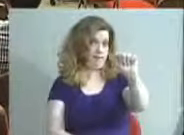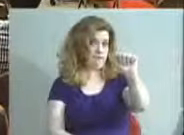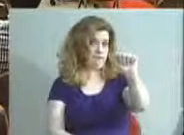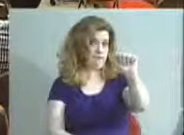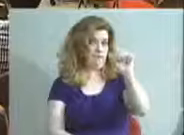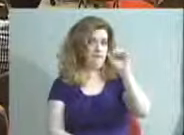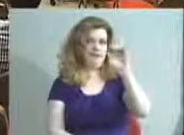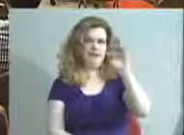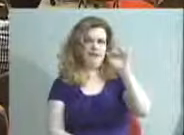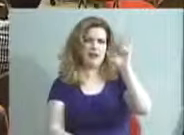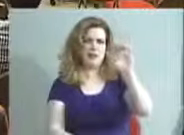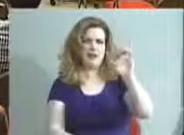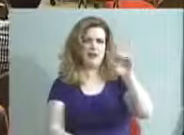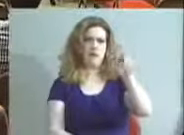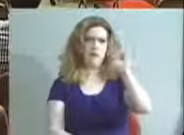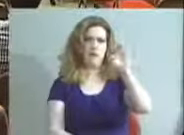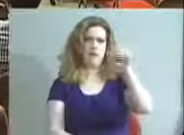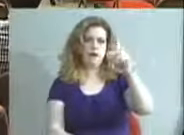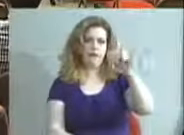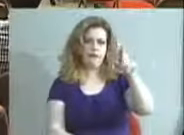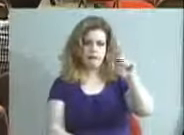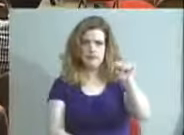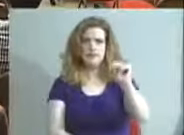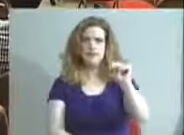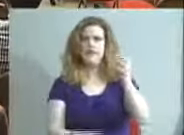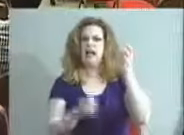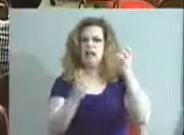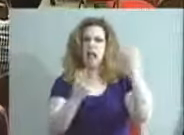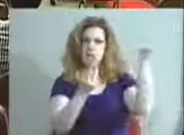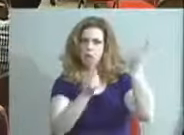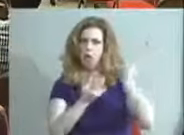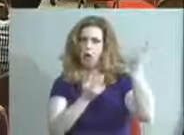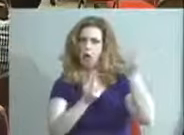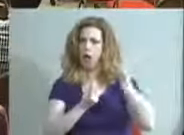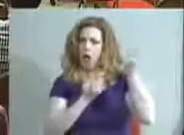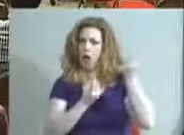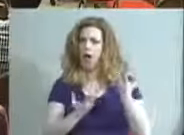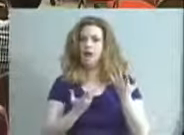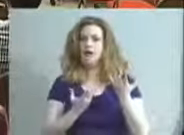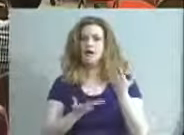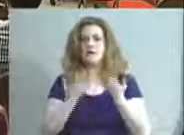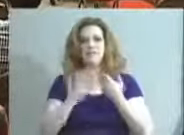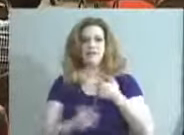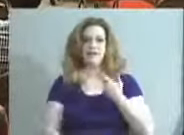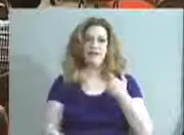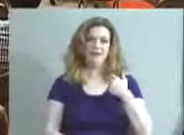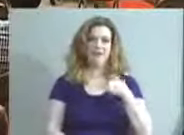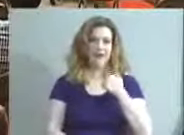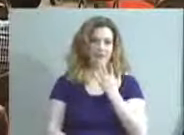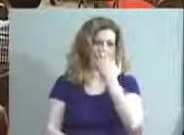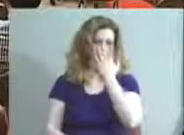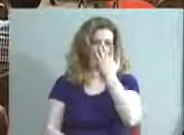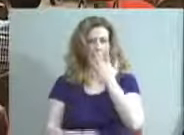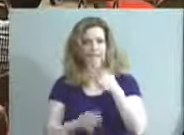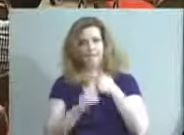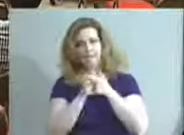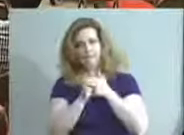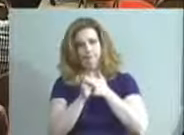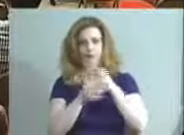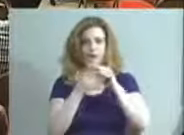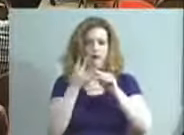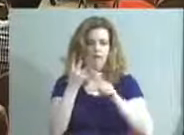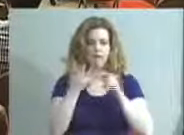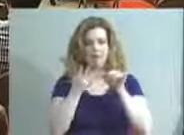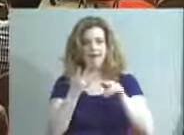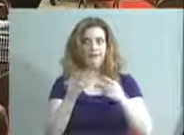Debbie Westland. And I get a lot of information. I may be a little geeky in following some of these things, and